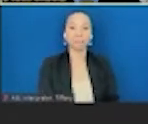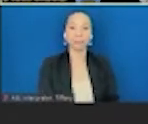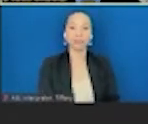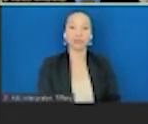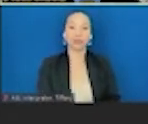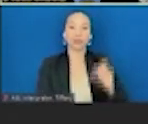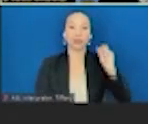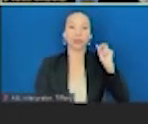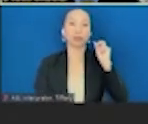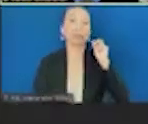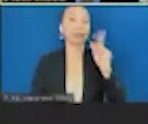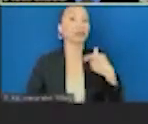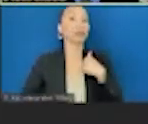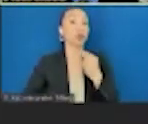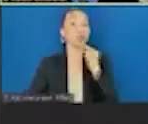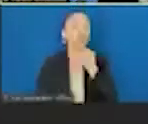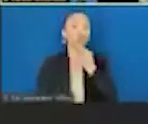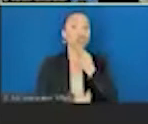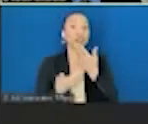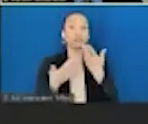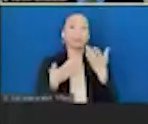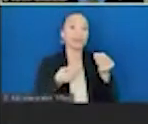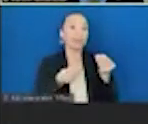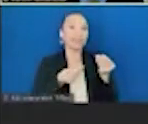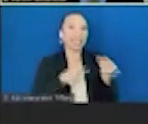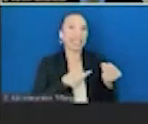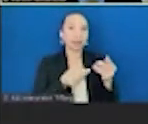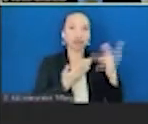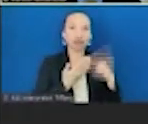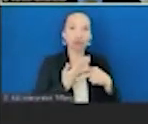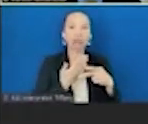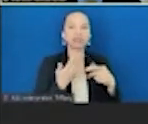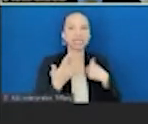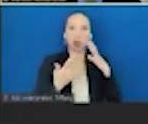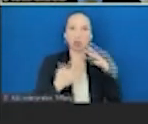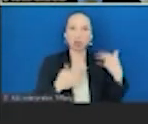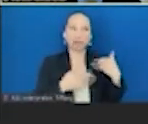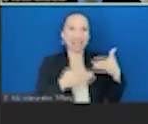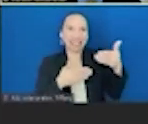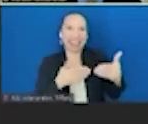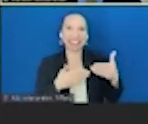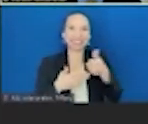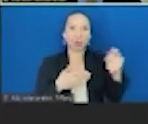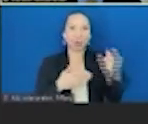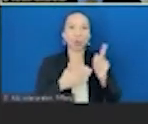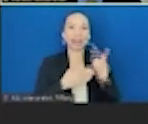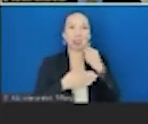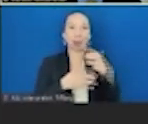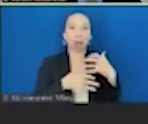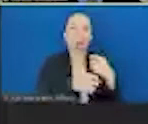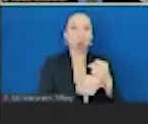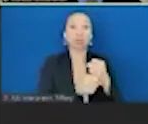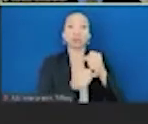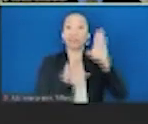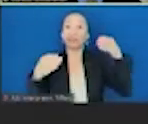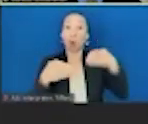feeding programs and health care? Those are the two topics I discussed. And I just want to close in the last few minutes to talk about science. We really need to